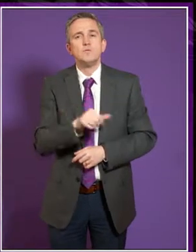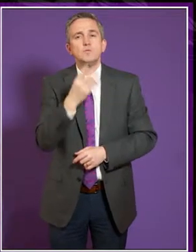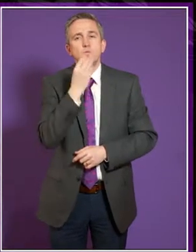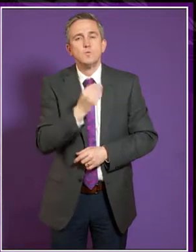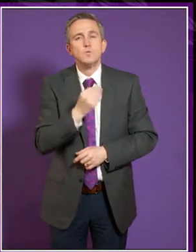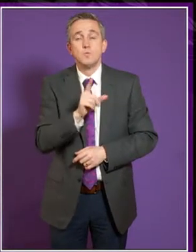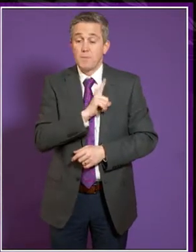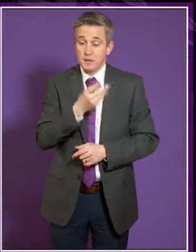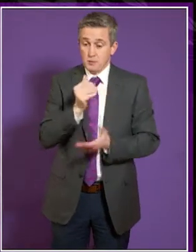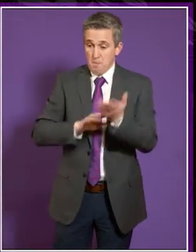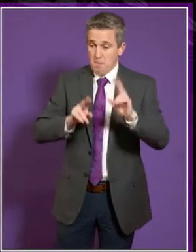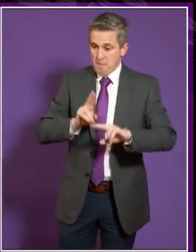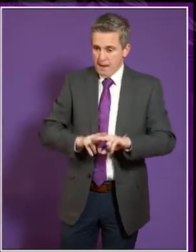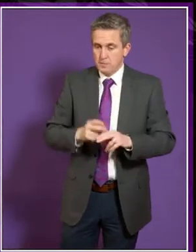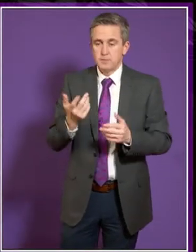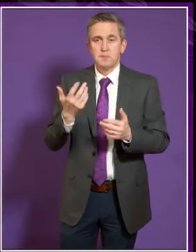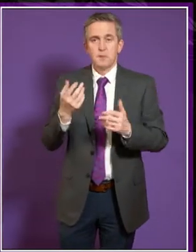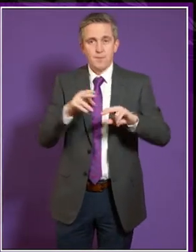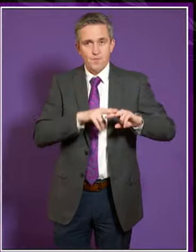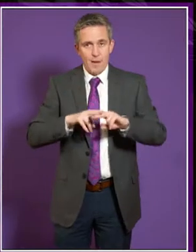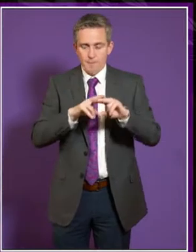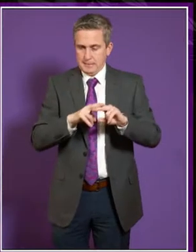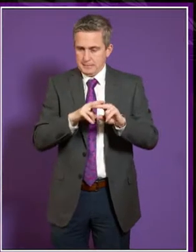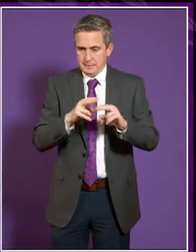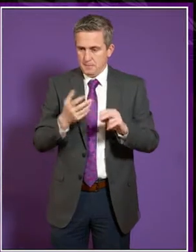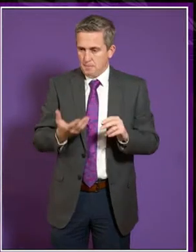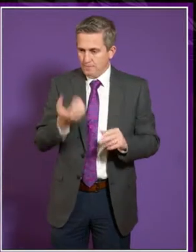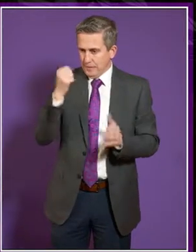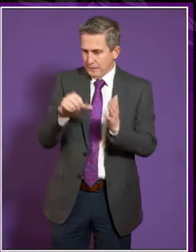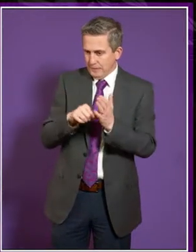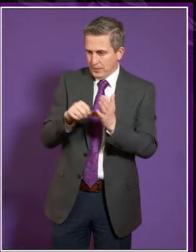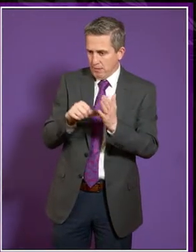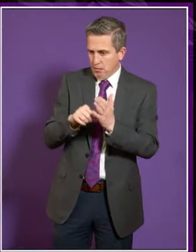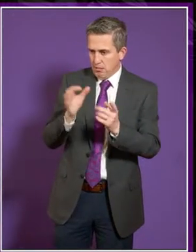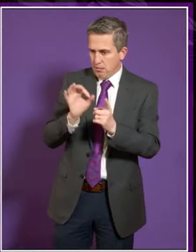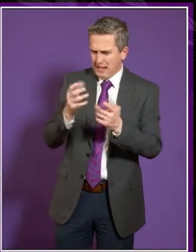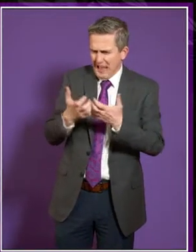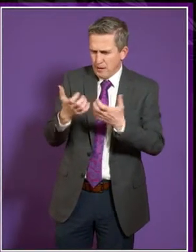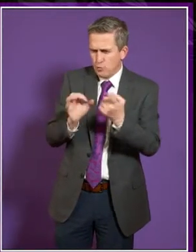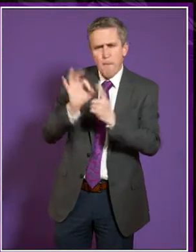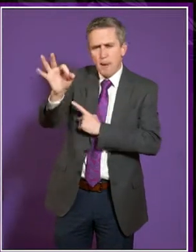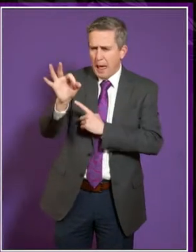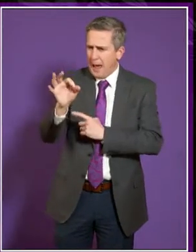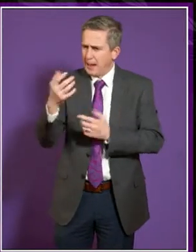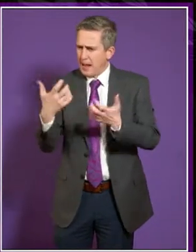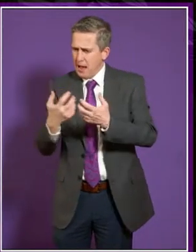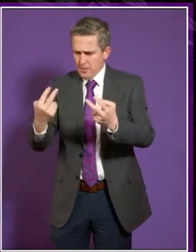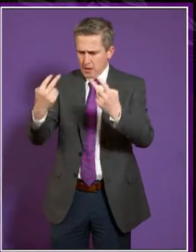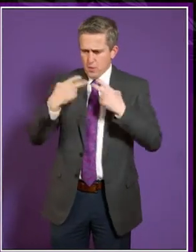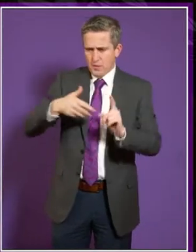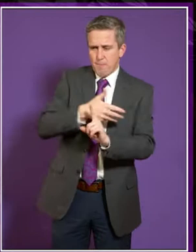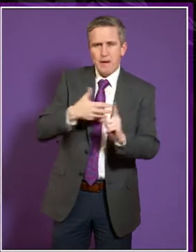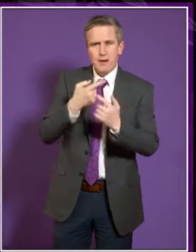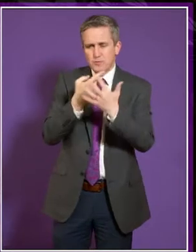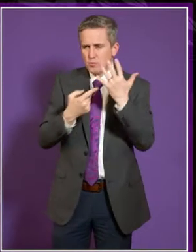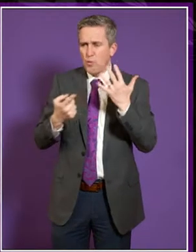individual parents and their children and families to understand contextualised admissions and what it might mean for them and what that means in individual